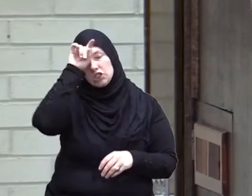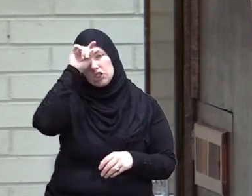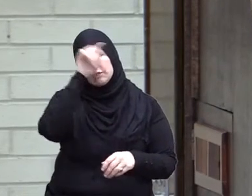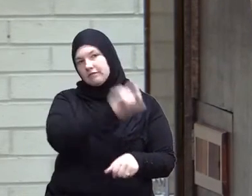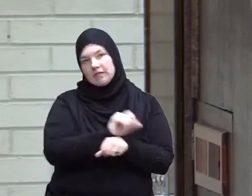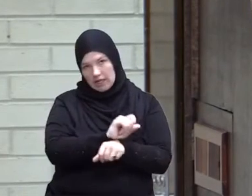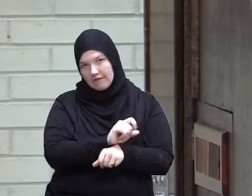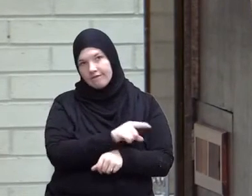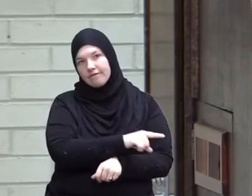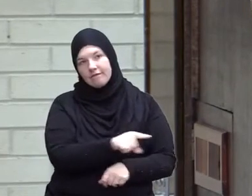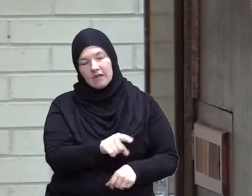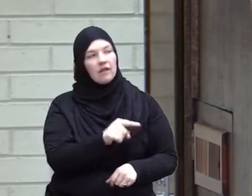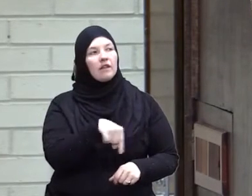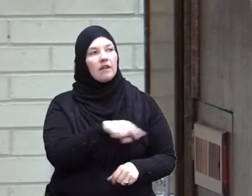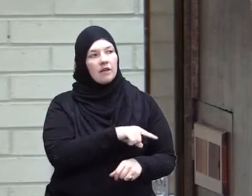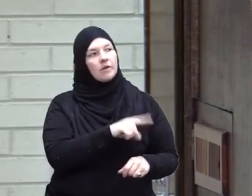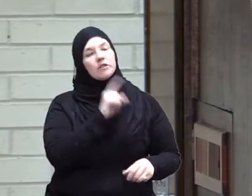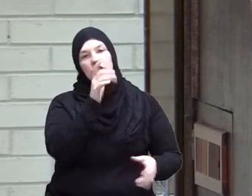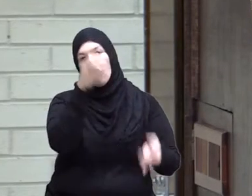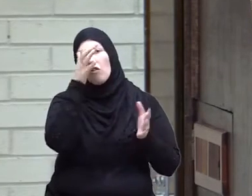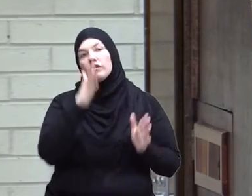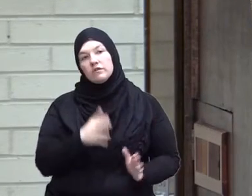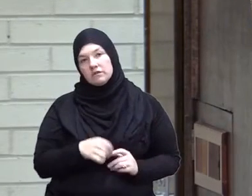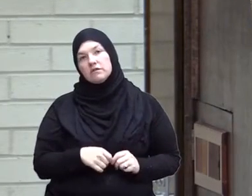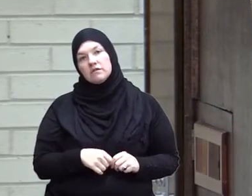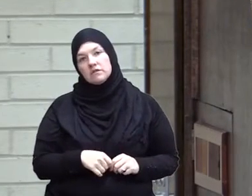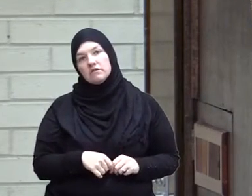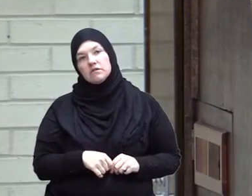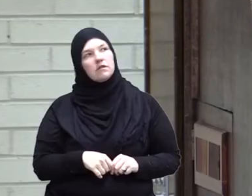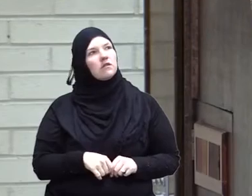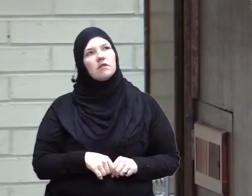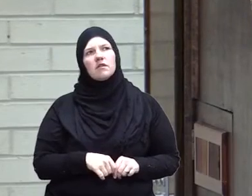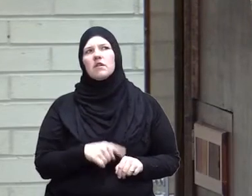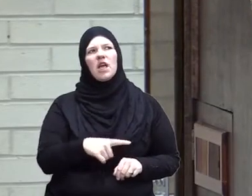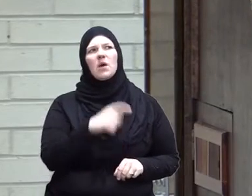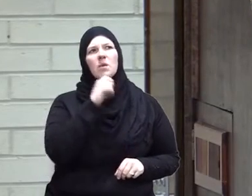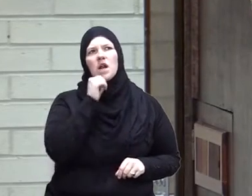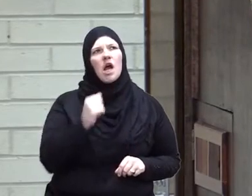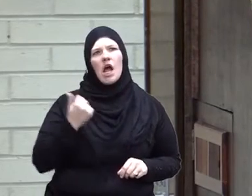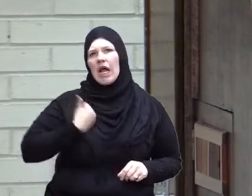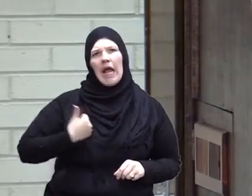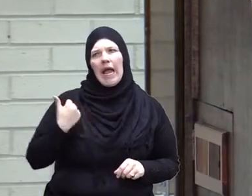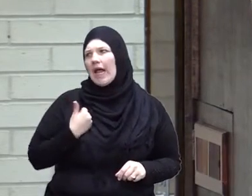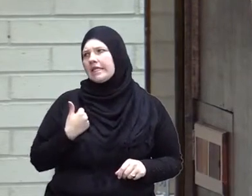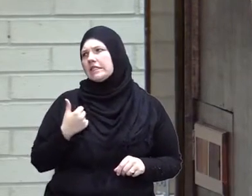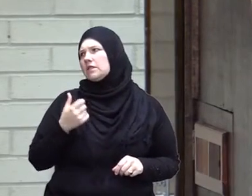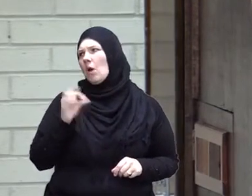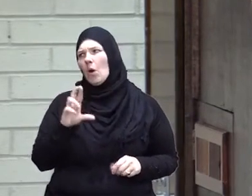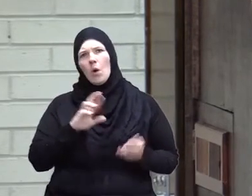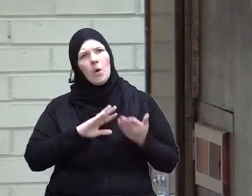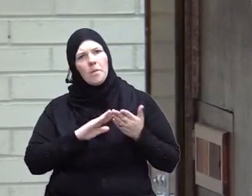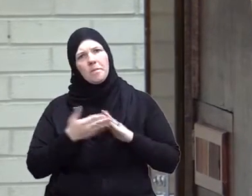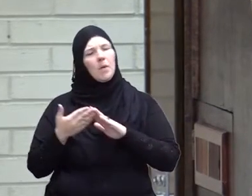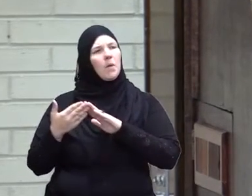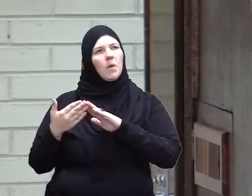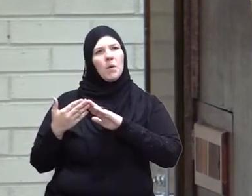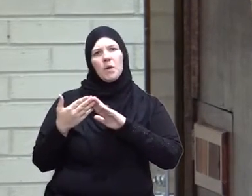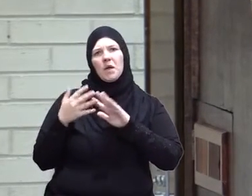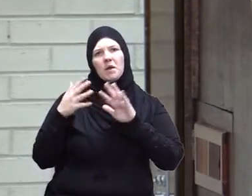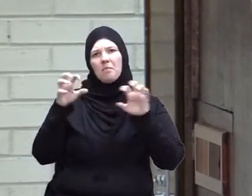they were scholars they were not gangs and community they